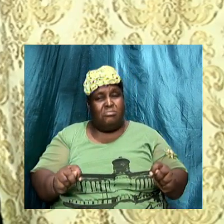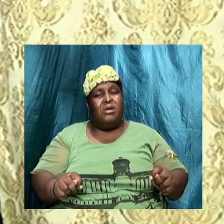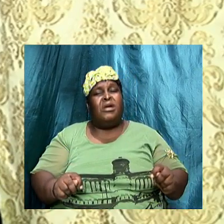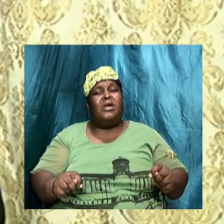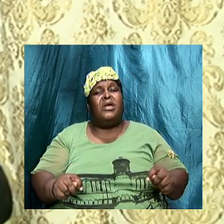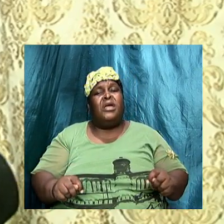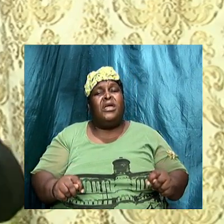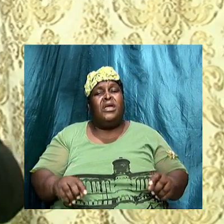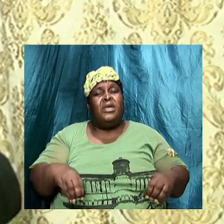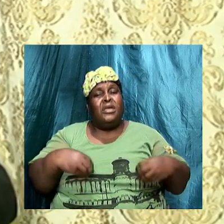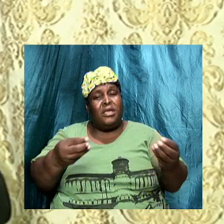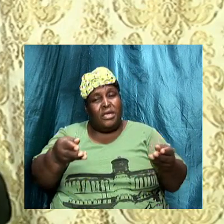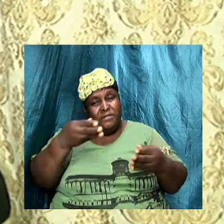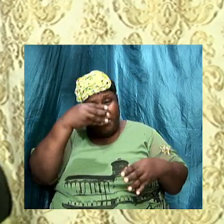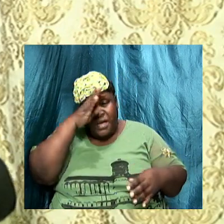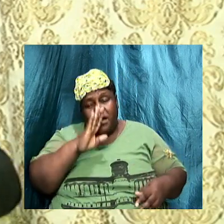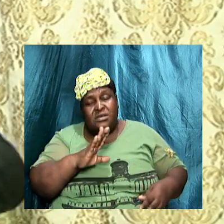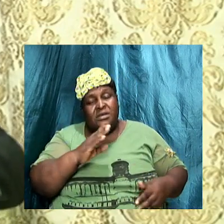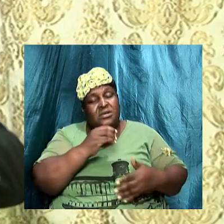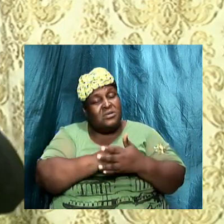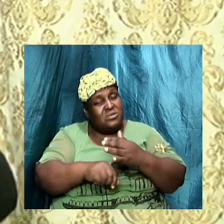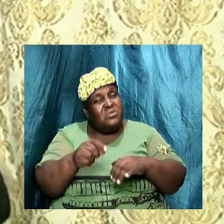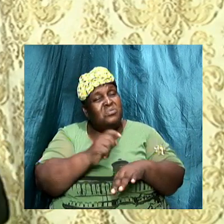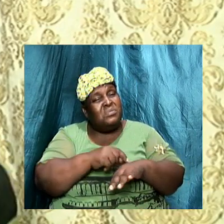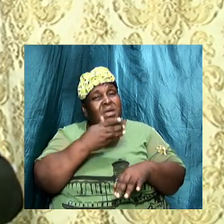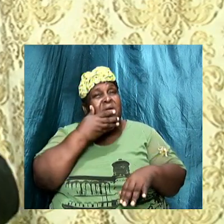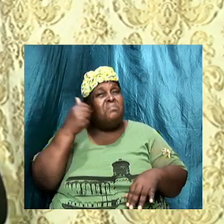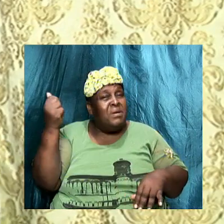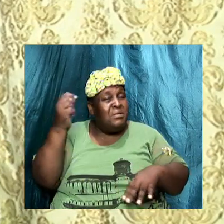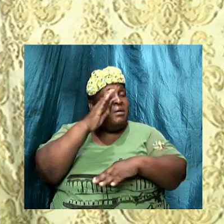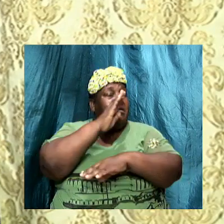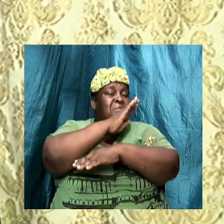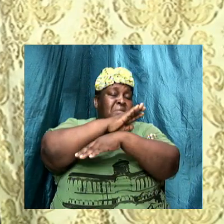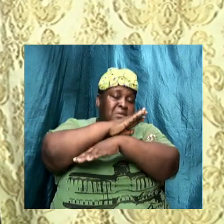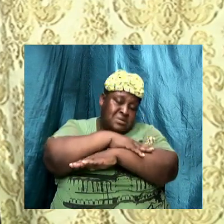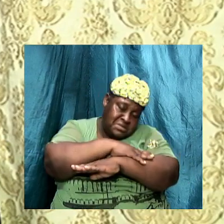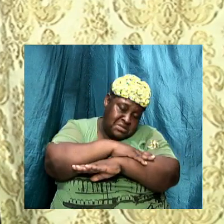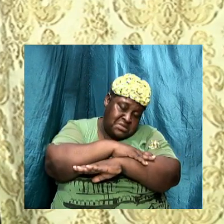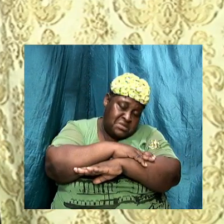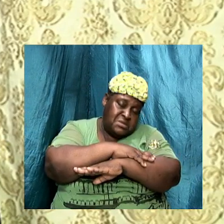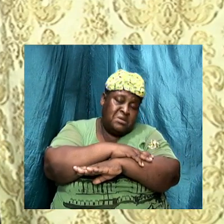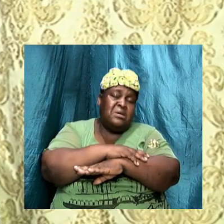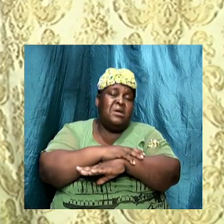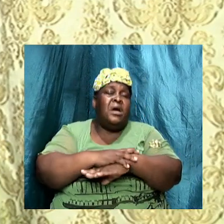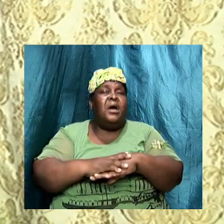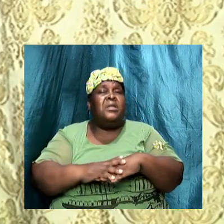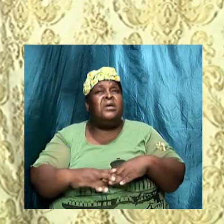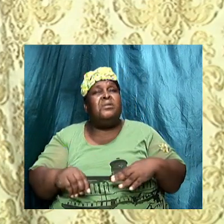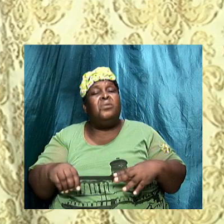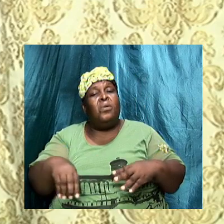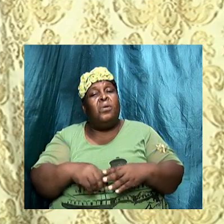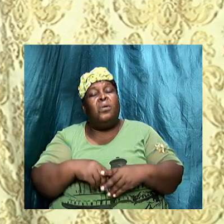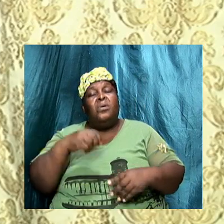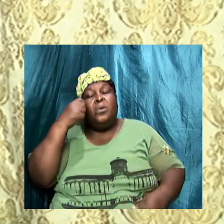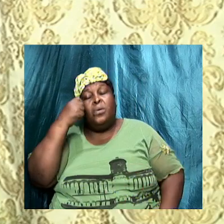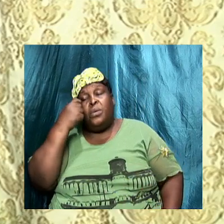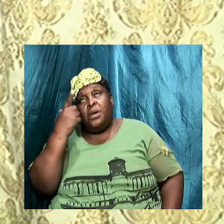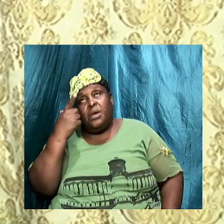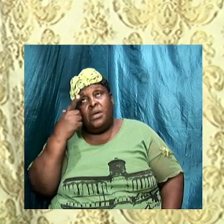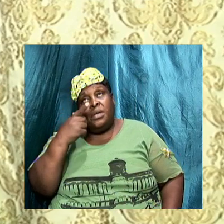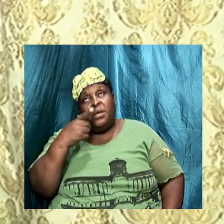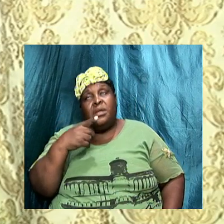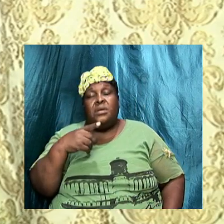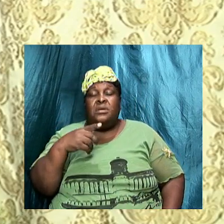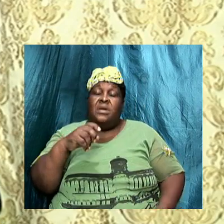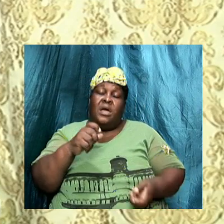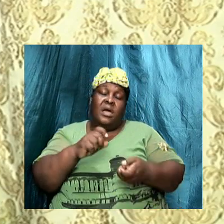get the rest and sometimes it's better you get the rest and when you get up you know you can't give God something. Amen. And sometimes you have to switch your prior time